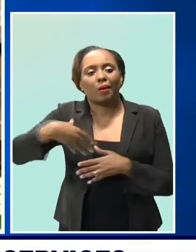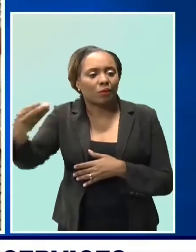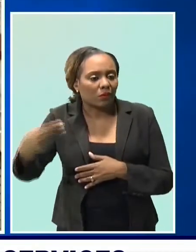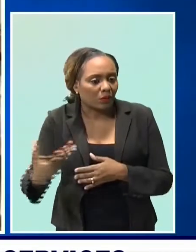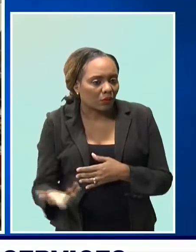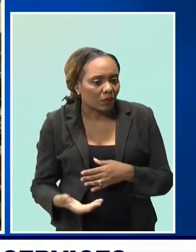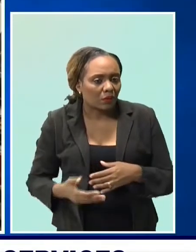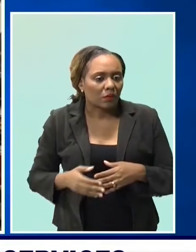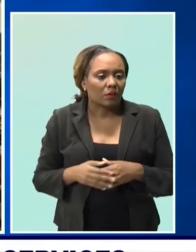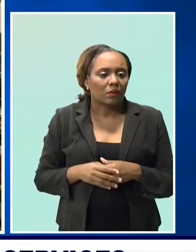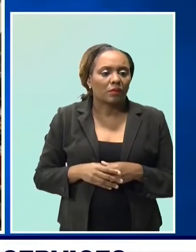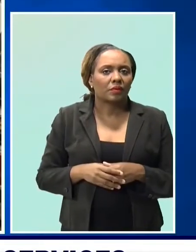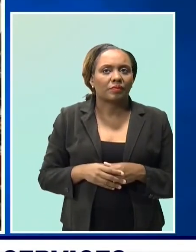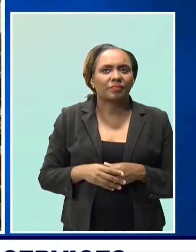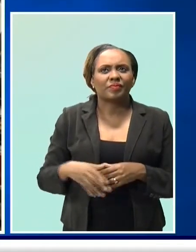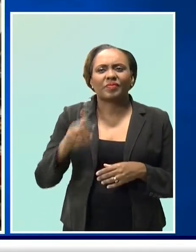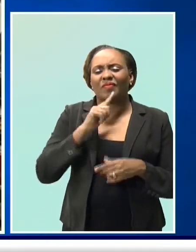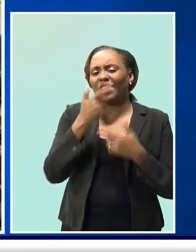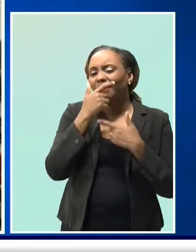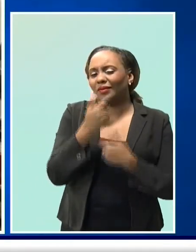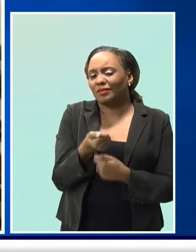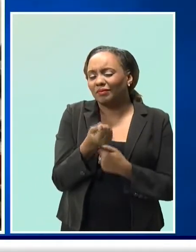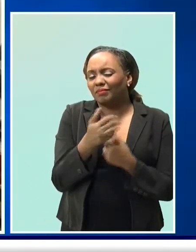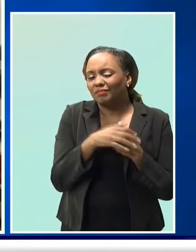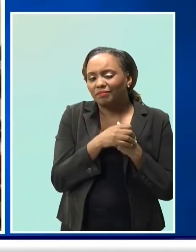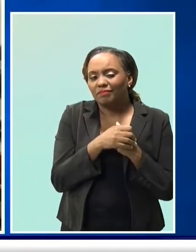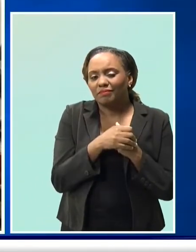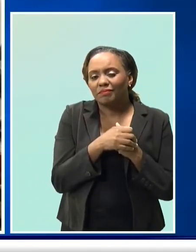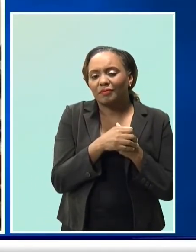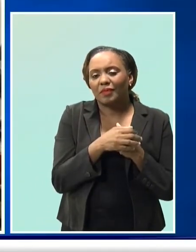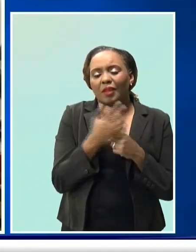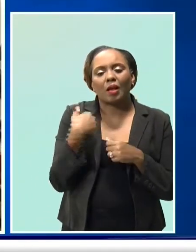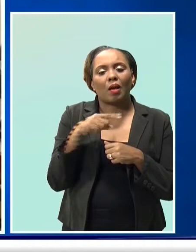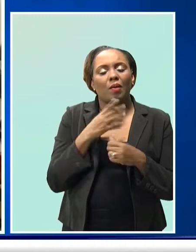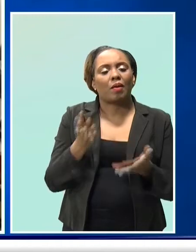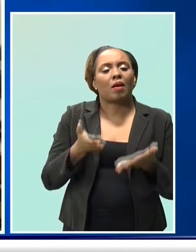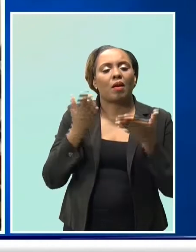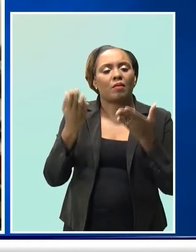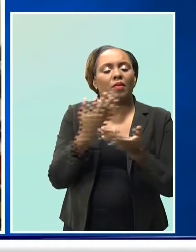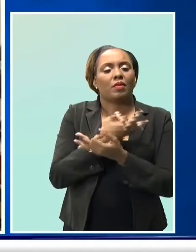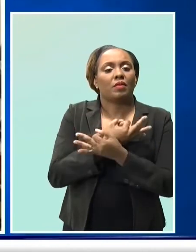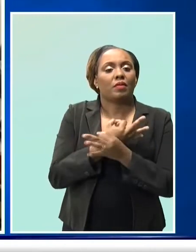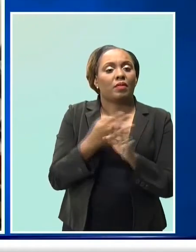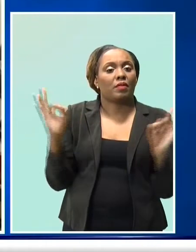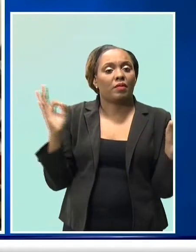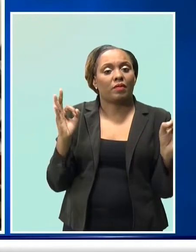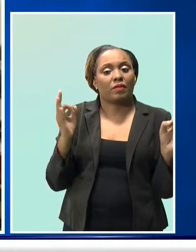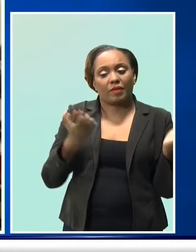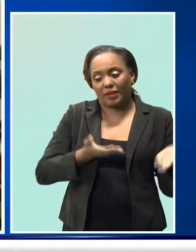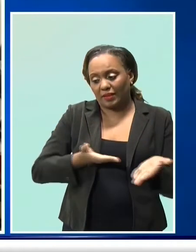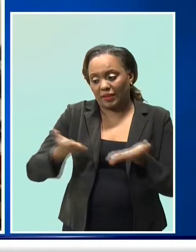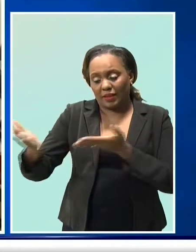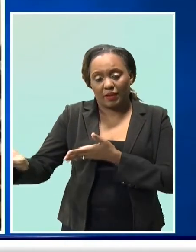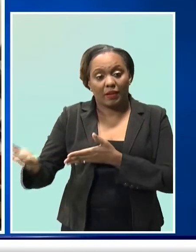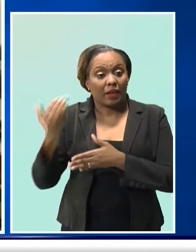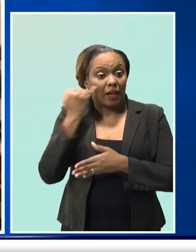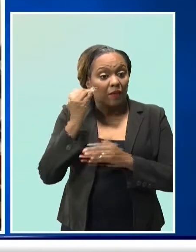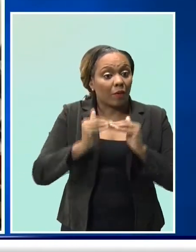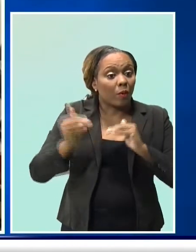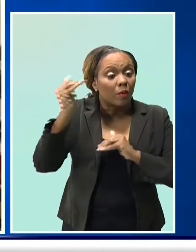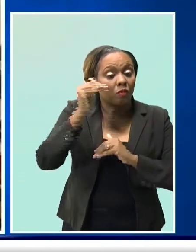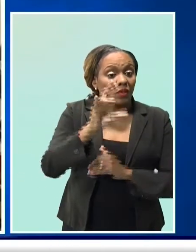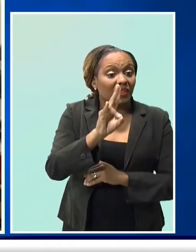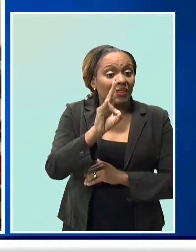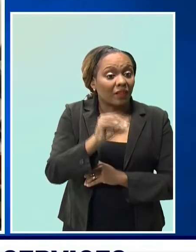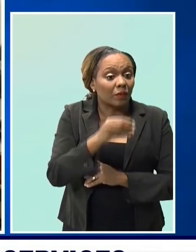service. Which is interesting because we're offering free delivery to everyone over 70 years old. But I think it's probably